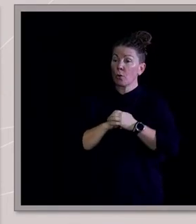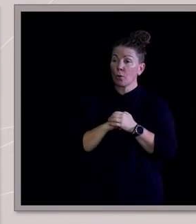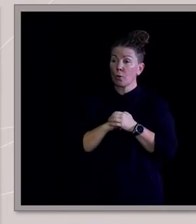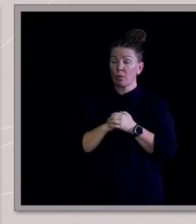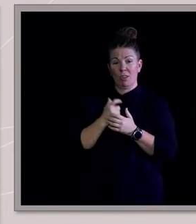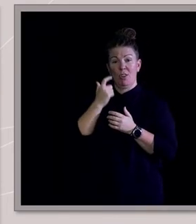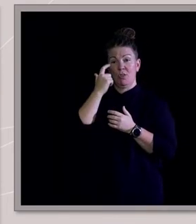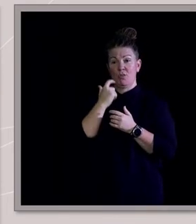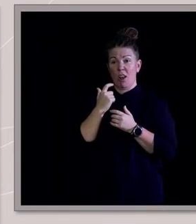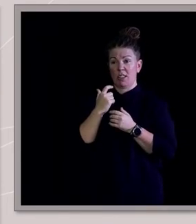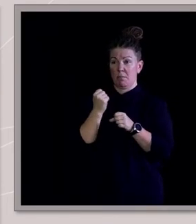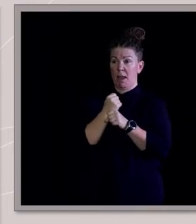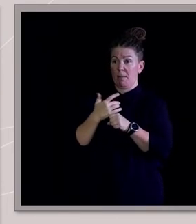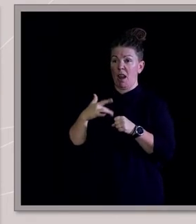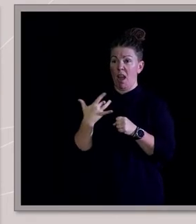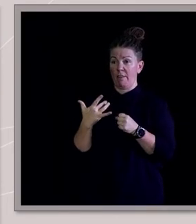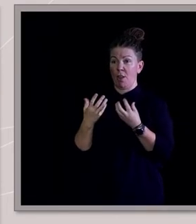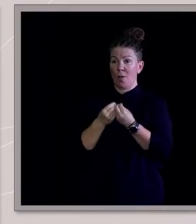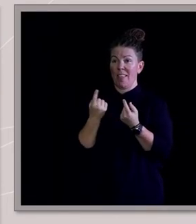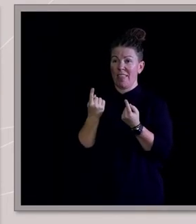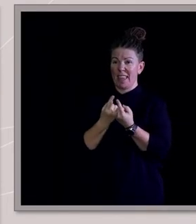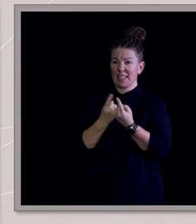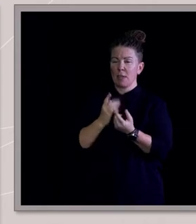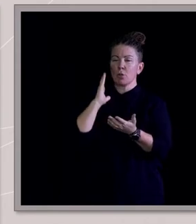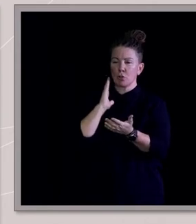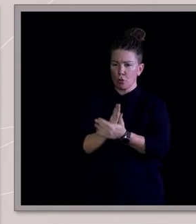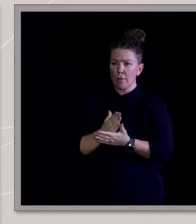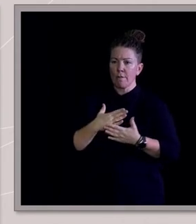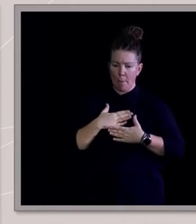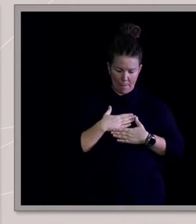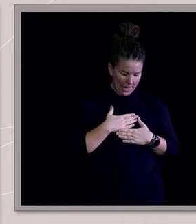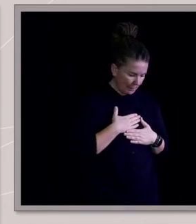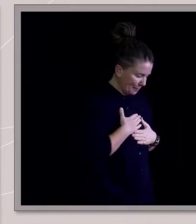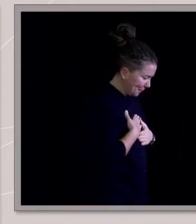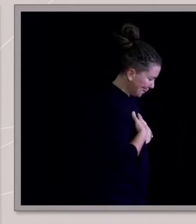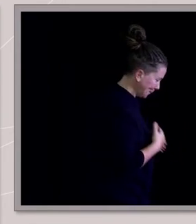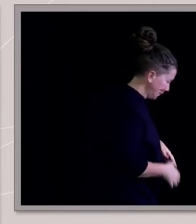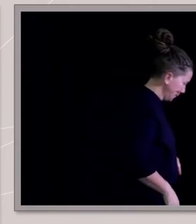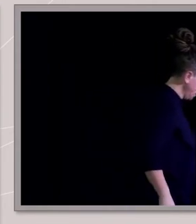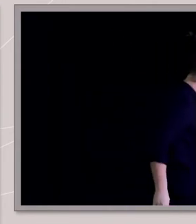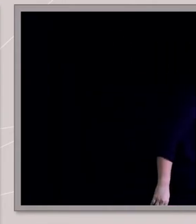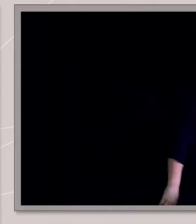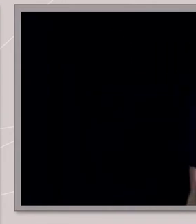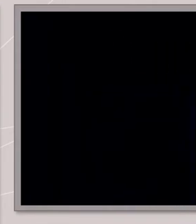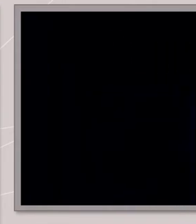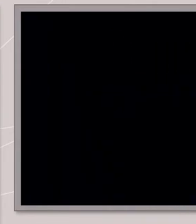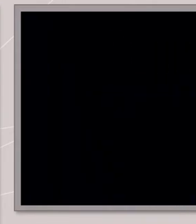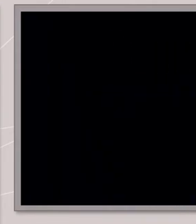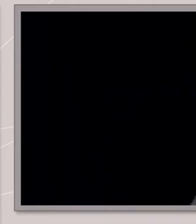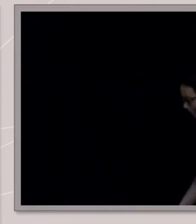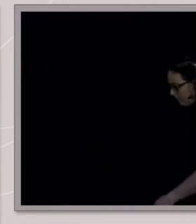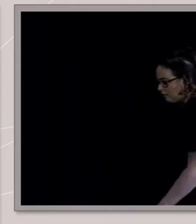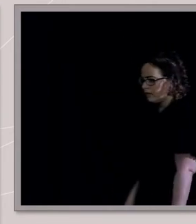tried to piece my life together but with things that were truthful for me. And because I was trying to have a career